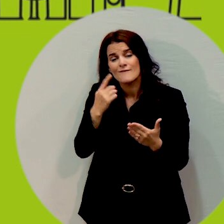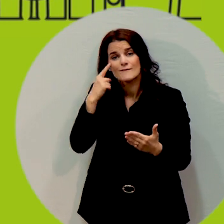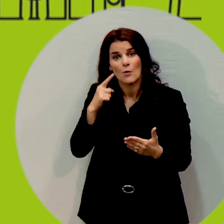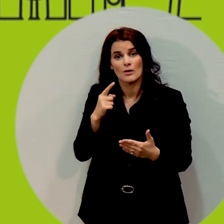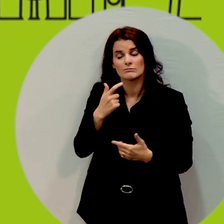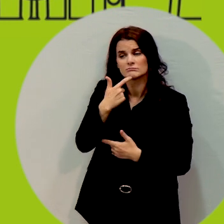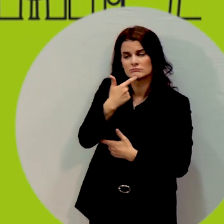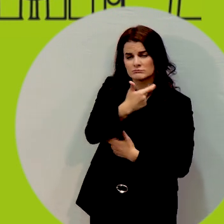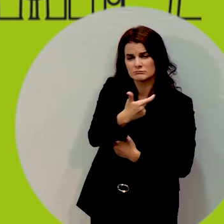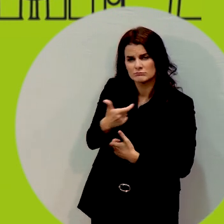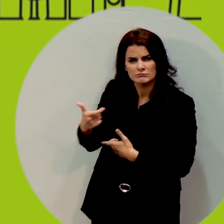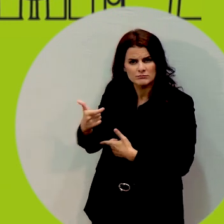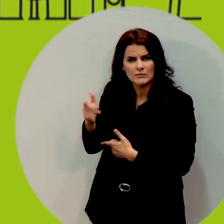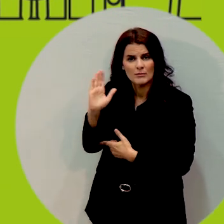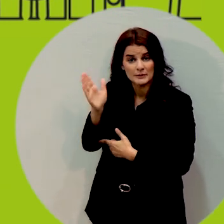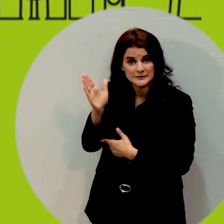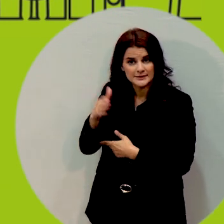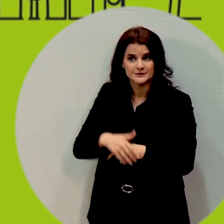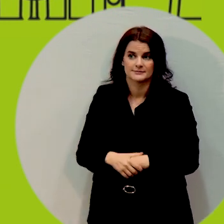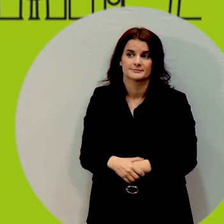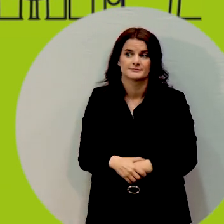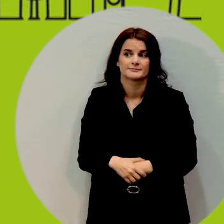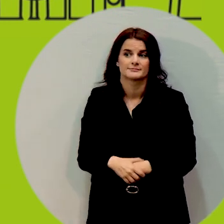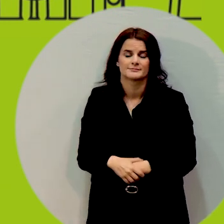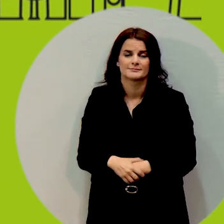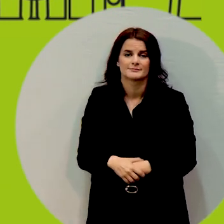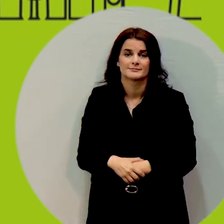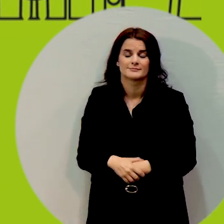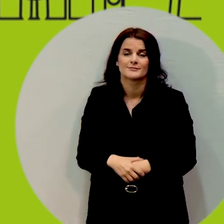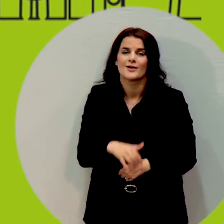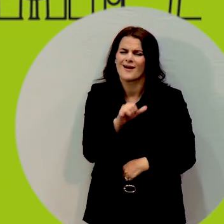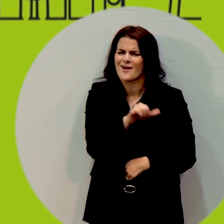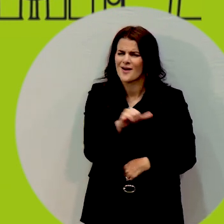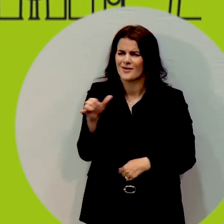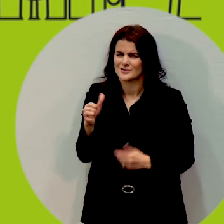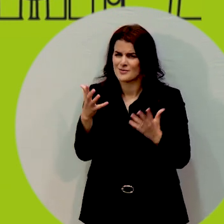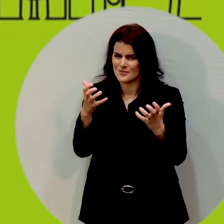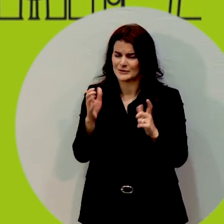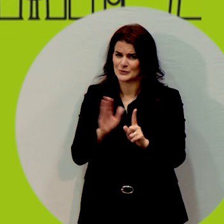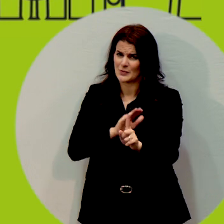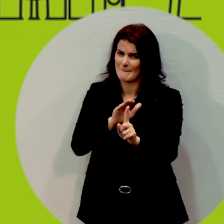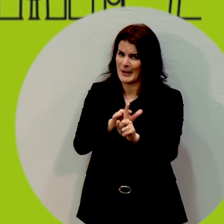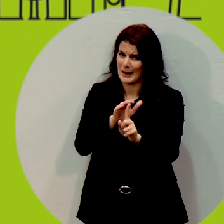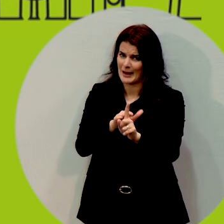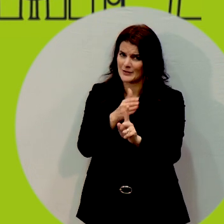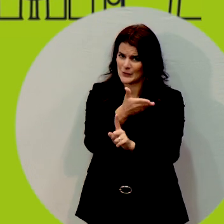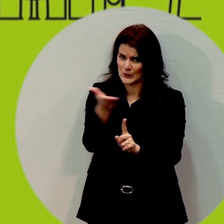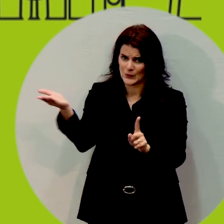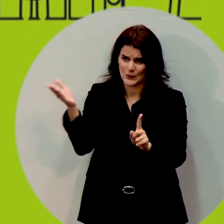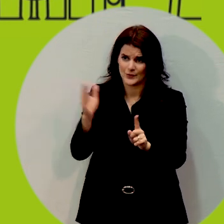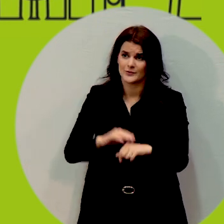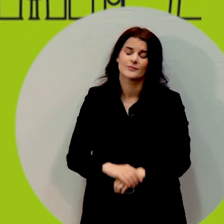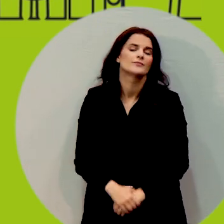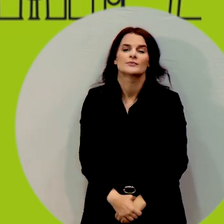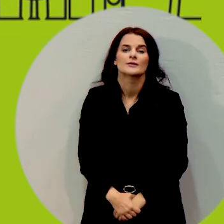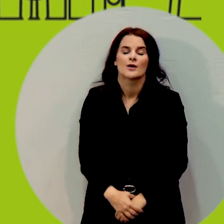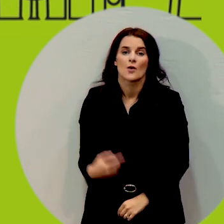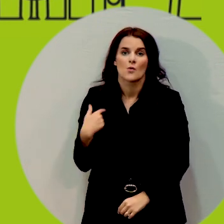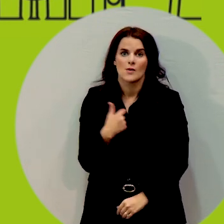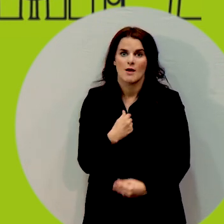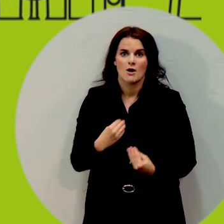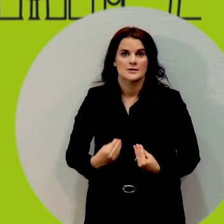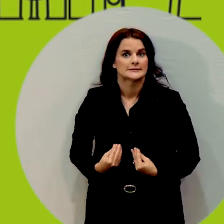that uh we are so inspired by the city of allen's approach to this project